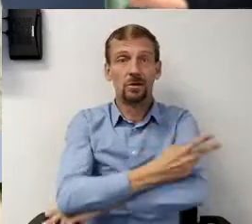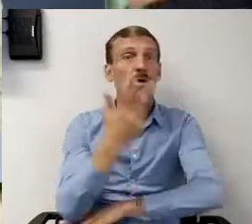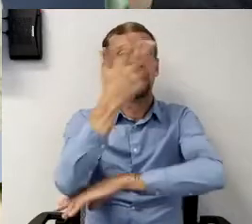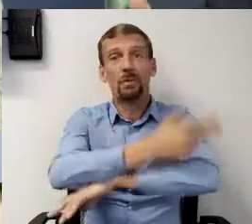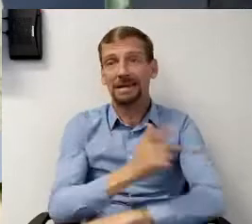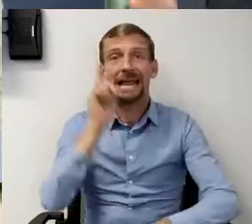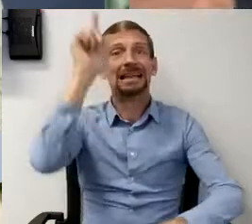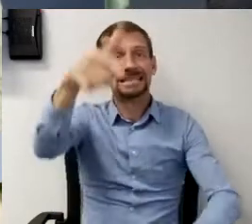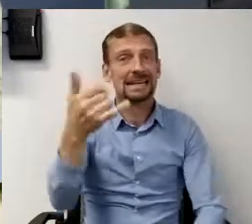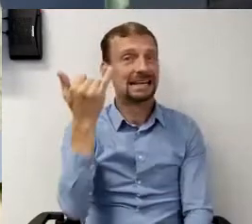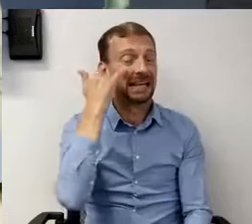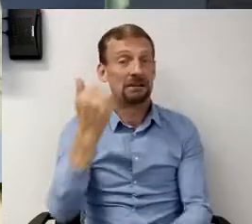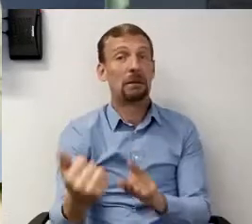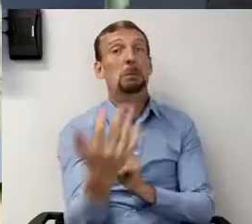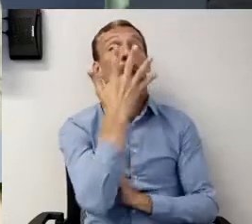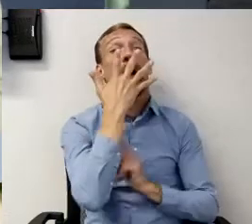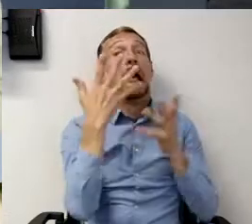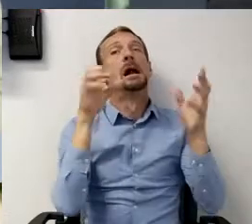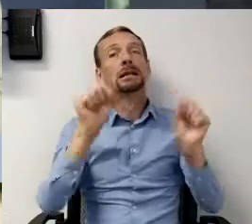from now if you have another exposure.